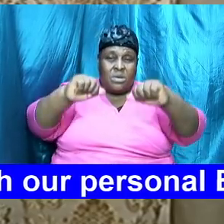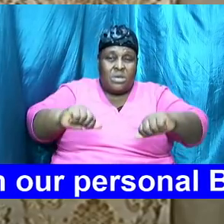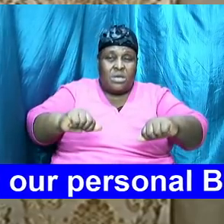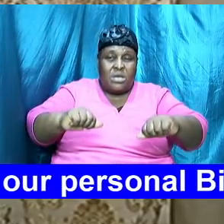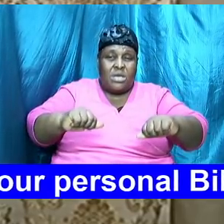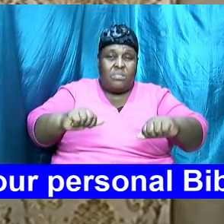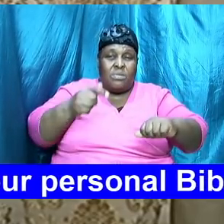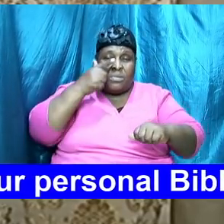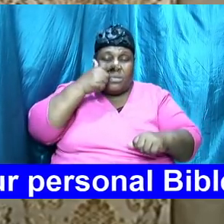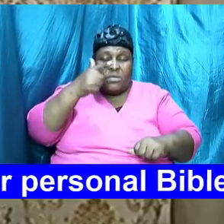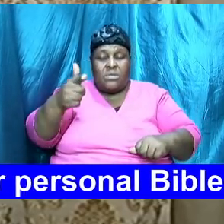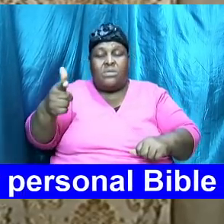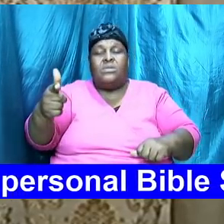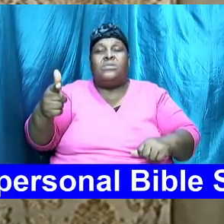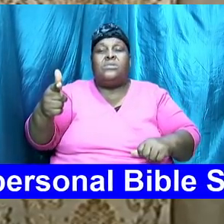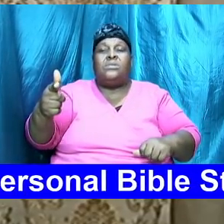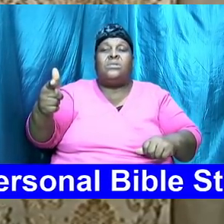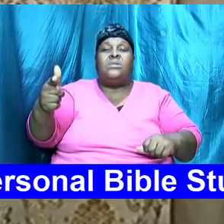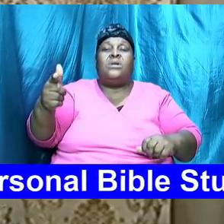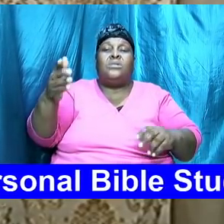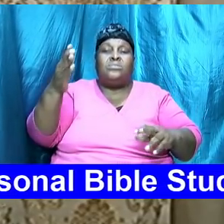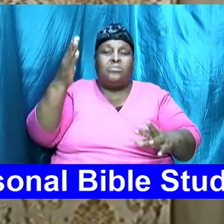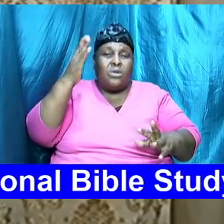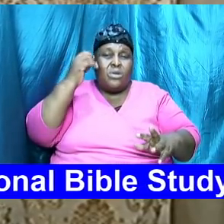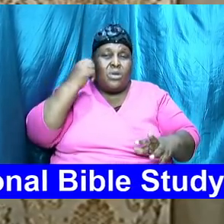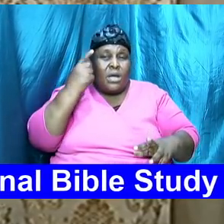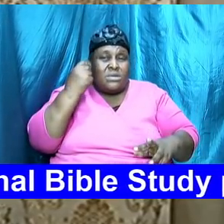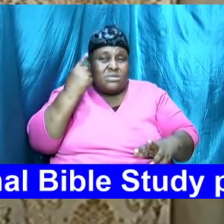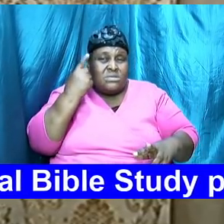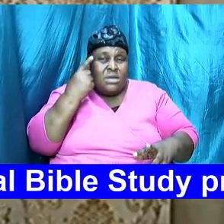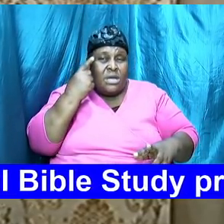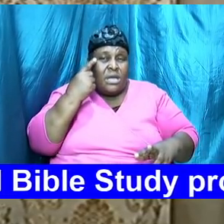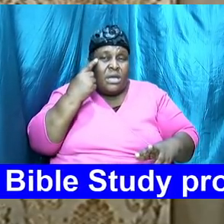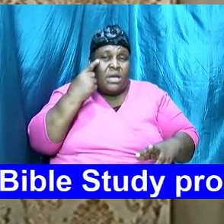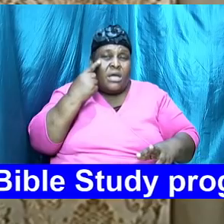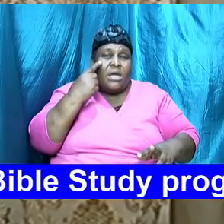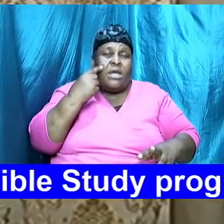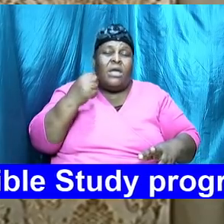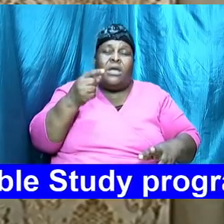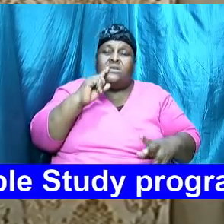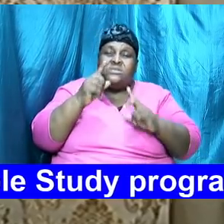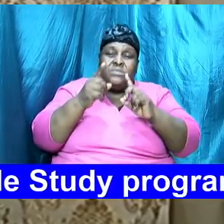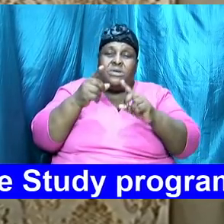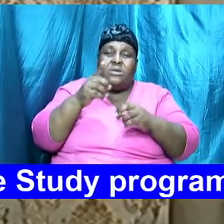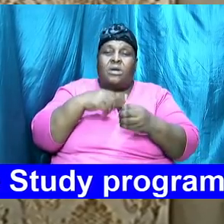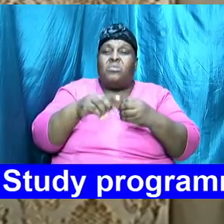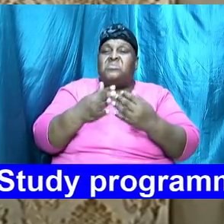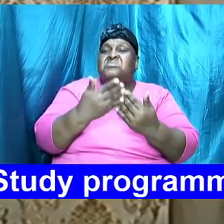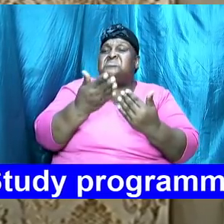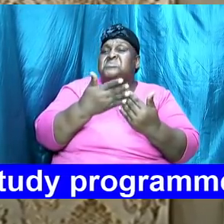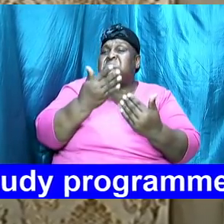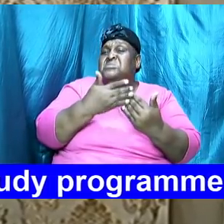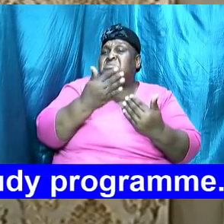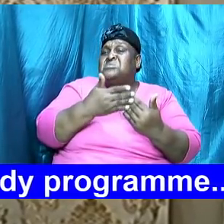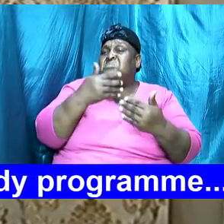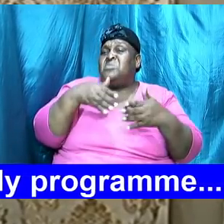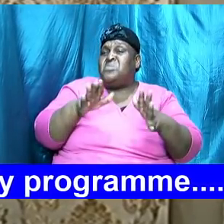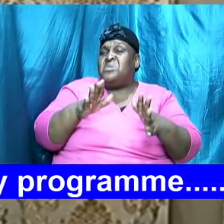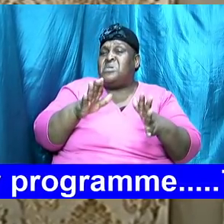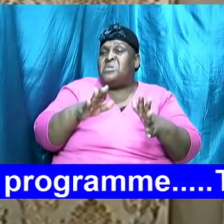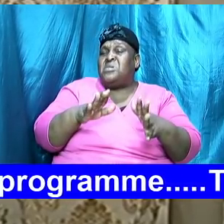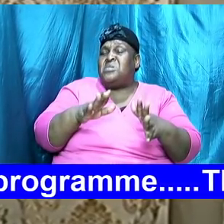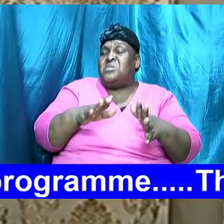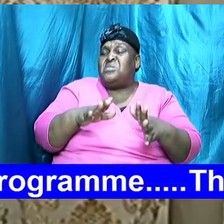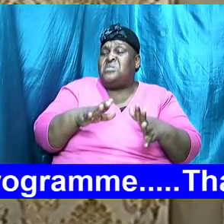look at and address and deal with this simple matter yet profound